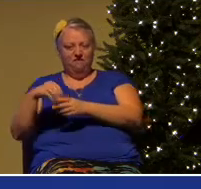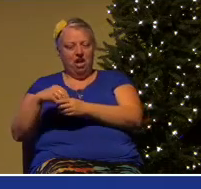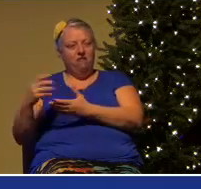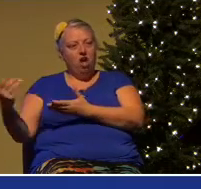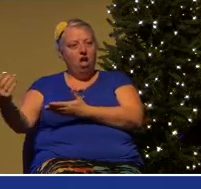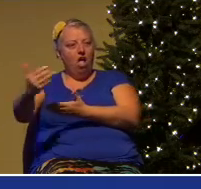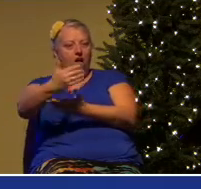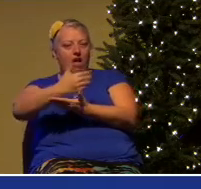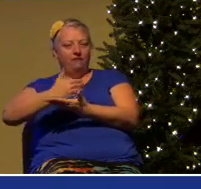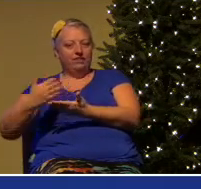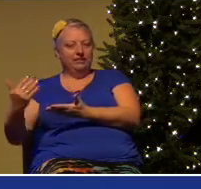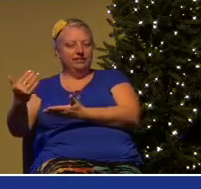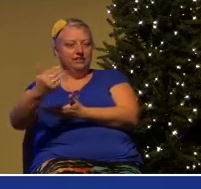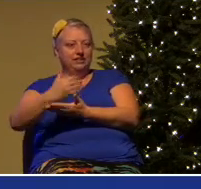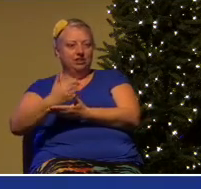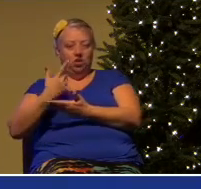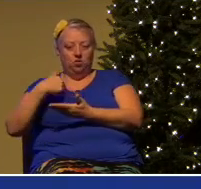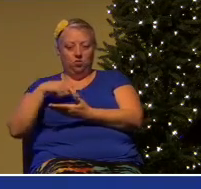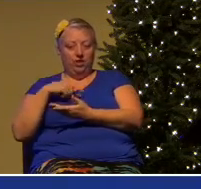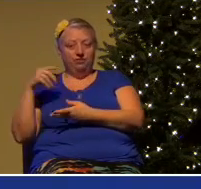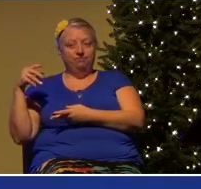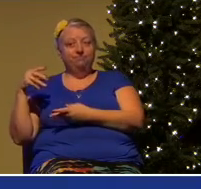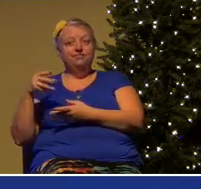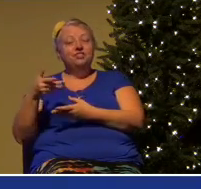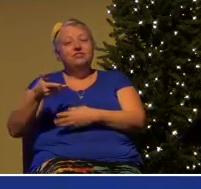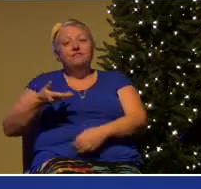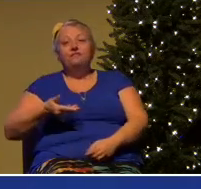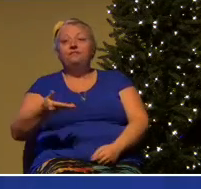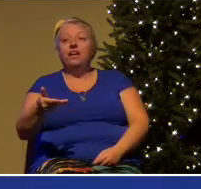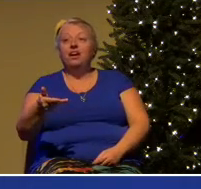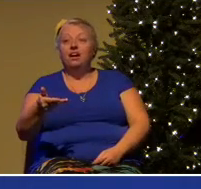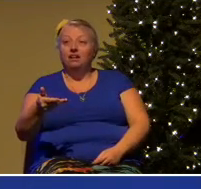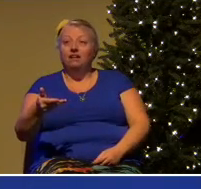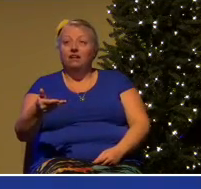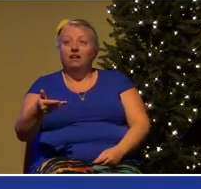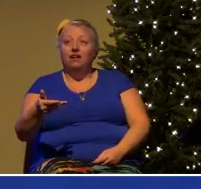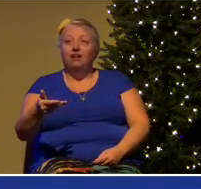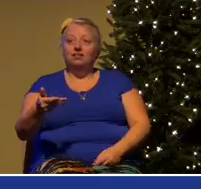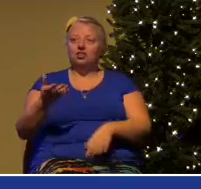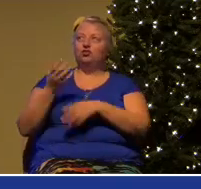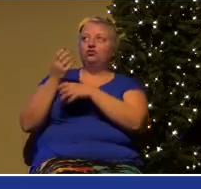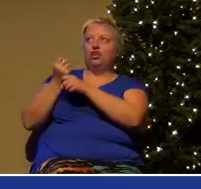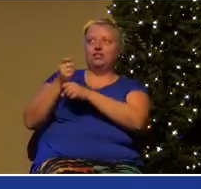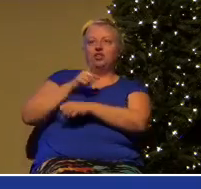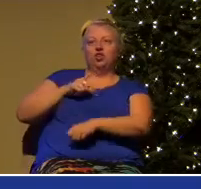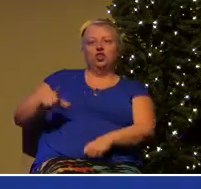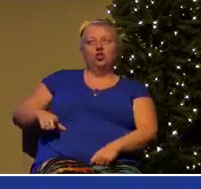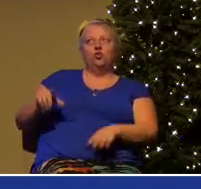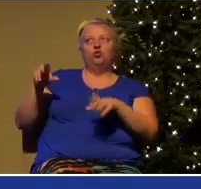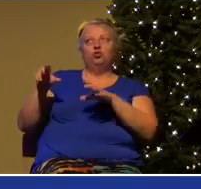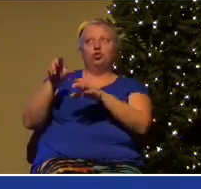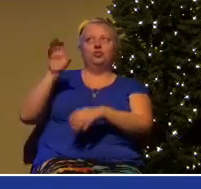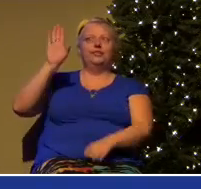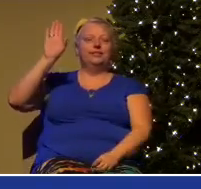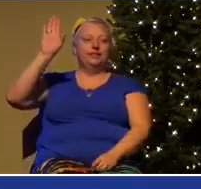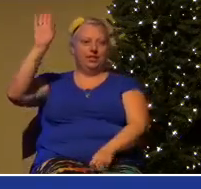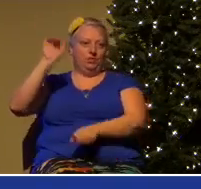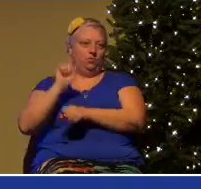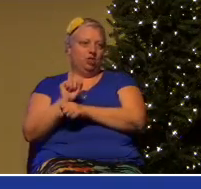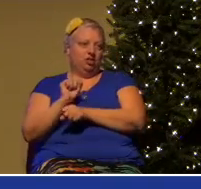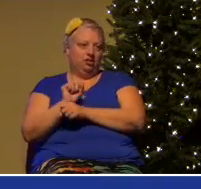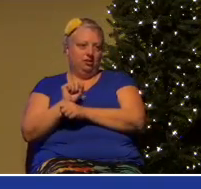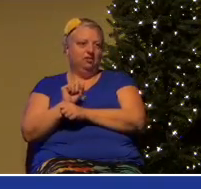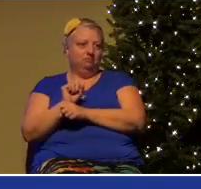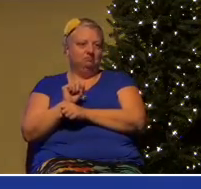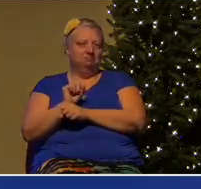do our part in facilitating the invitation and then trusting that the Lord will do what he needs to do to bring